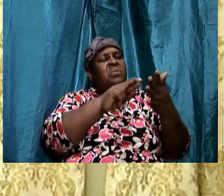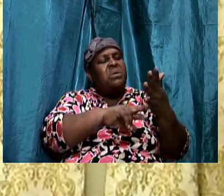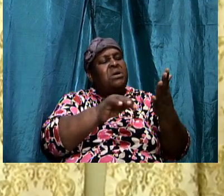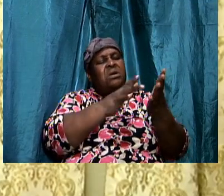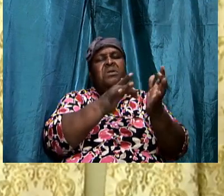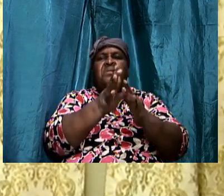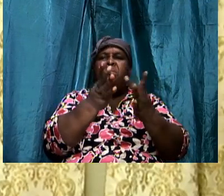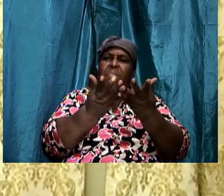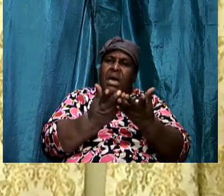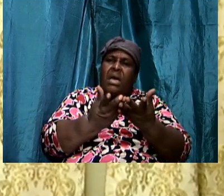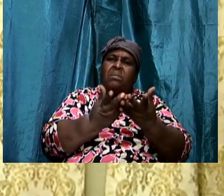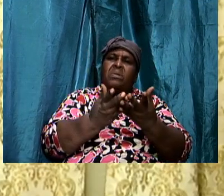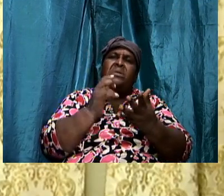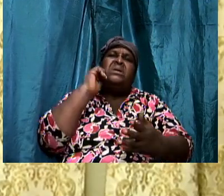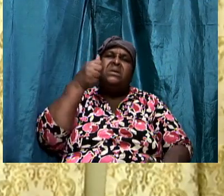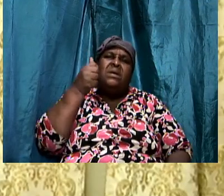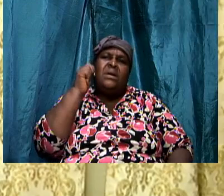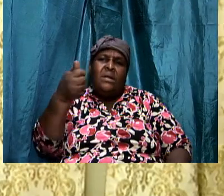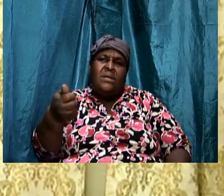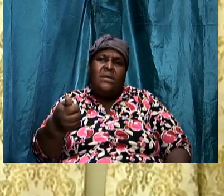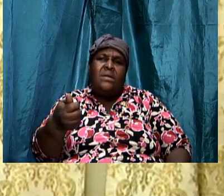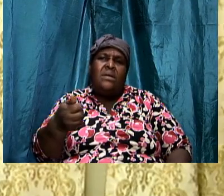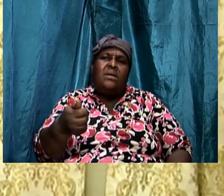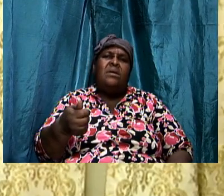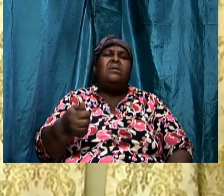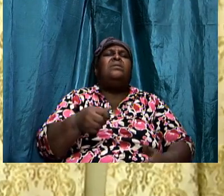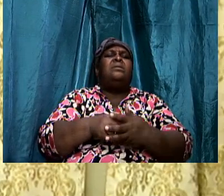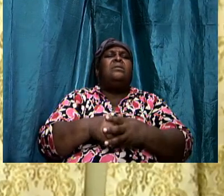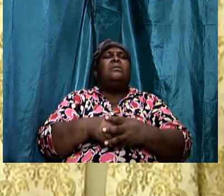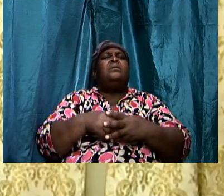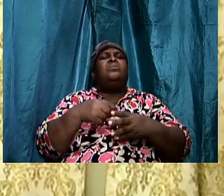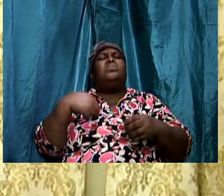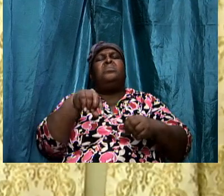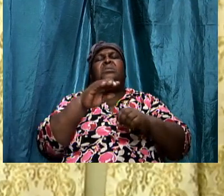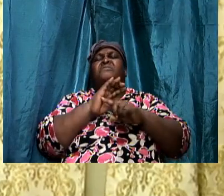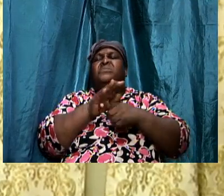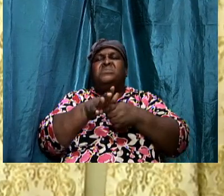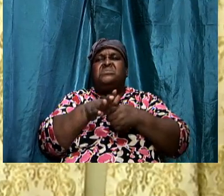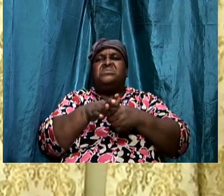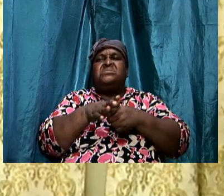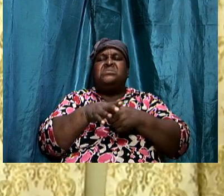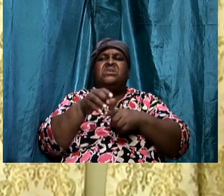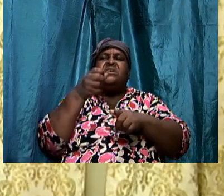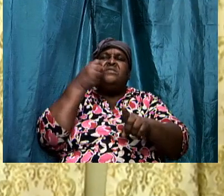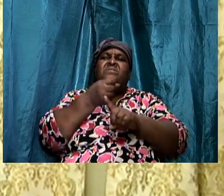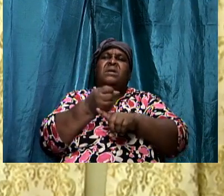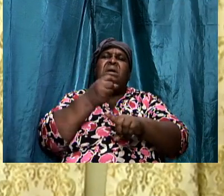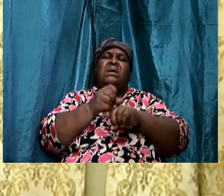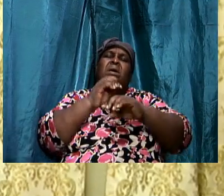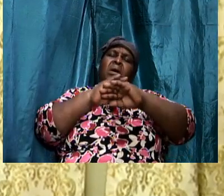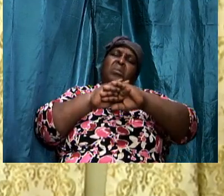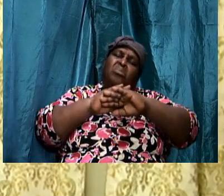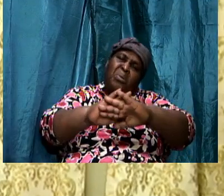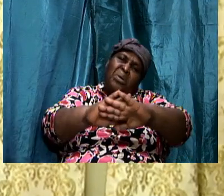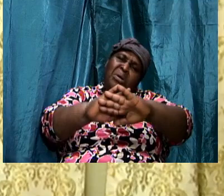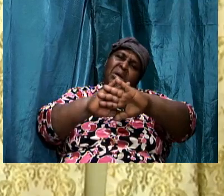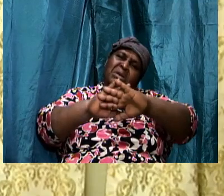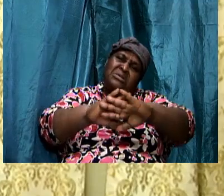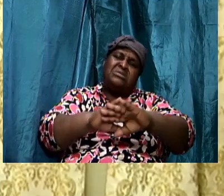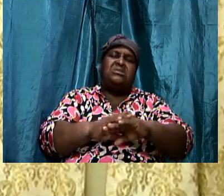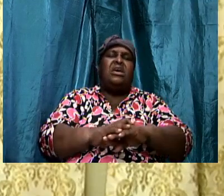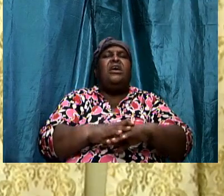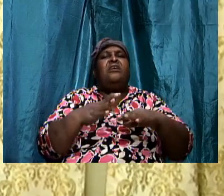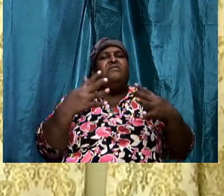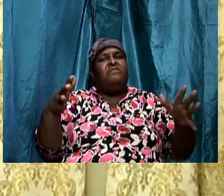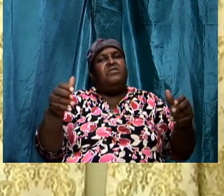system. When we have fought. And we have pushed. And we have pressed. And we have done